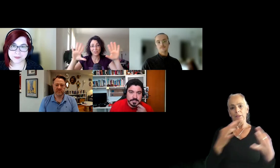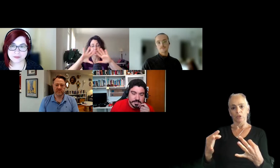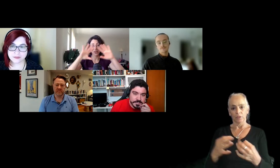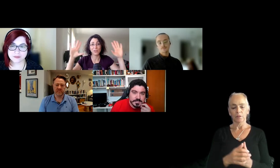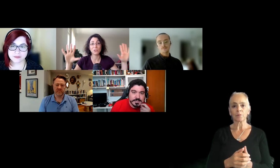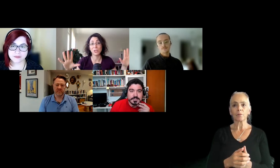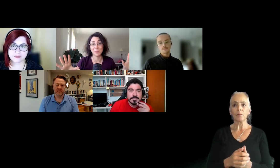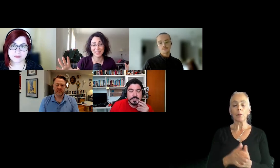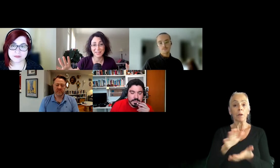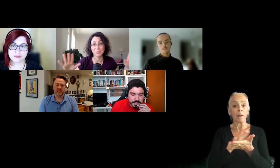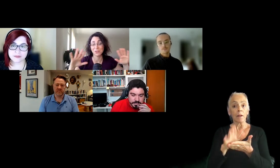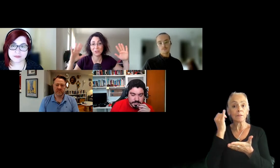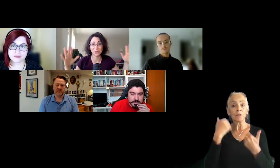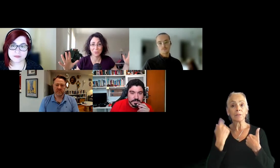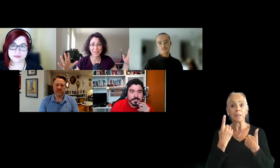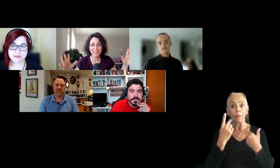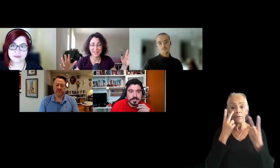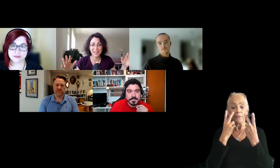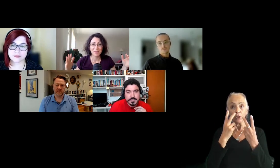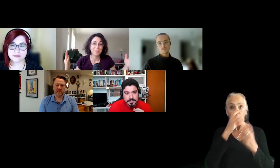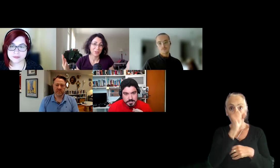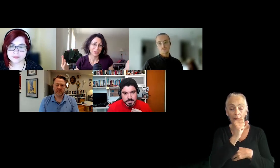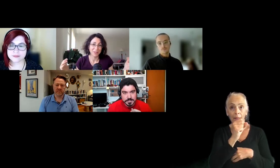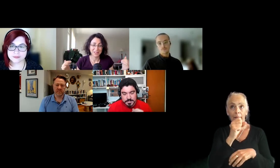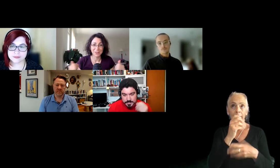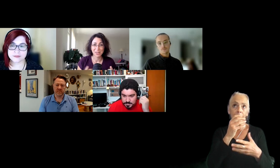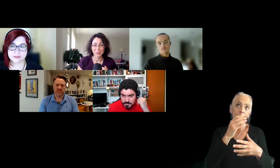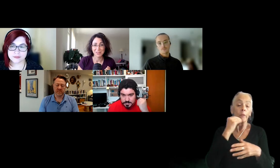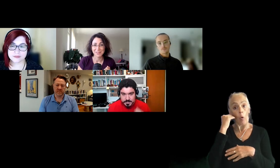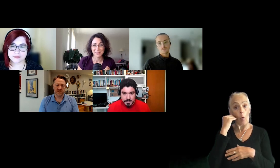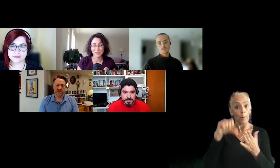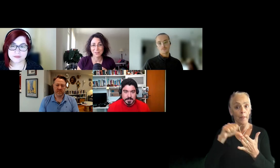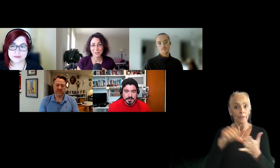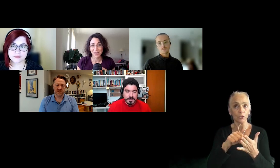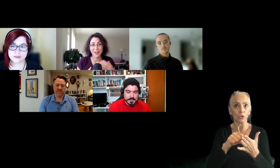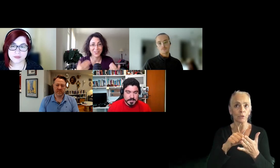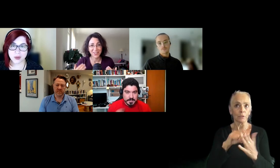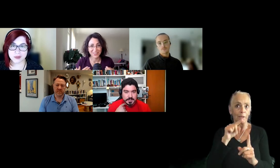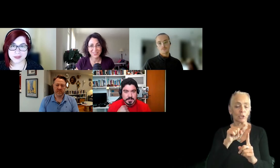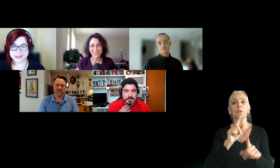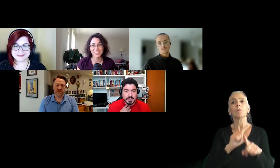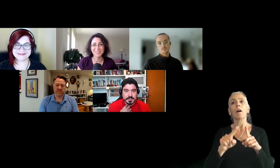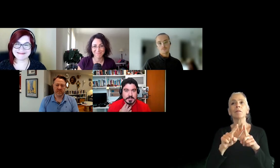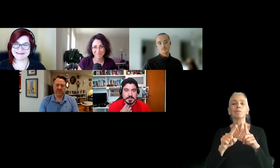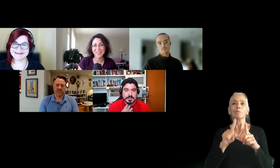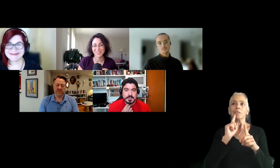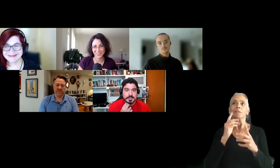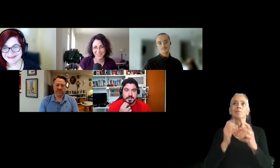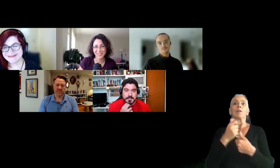have something visually appealing, especially on your homepage. But ultimately, what we care about is, you know, how you got to